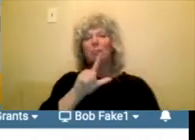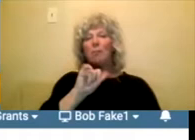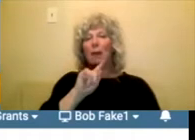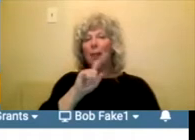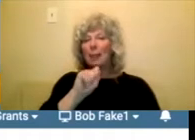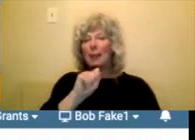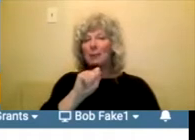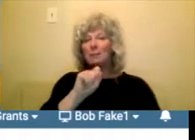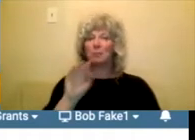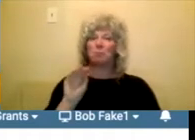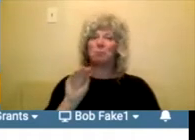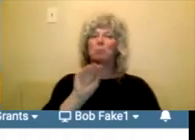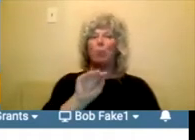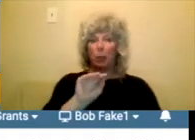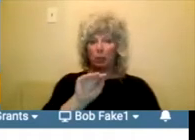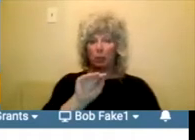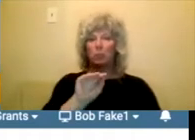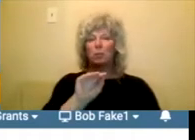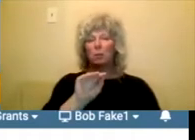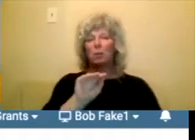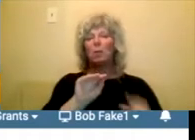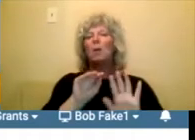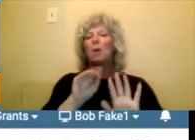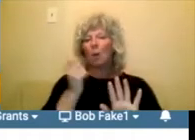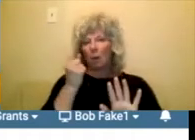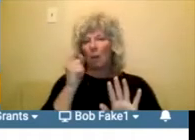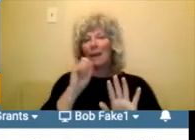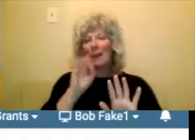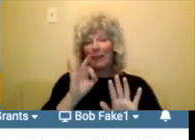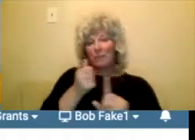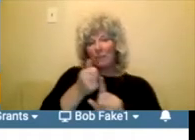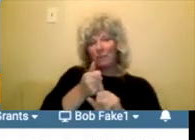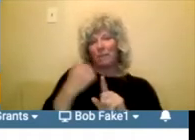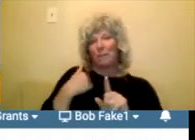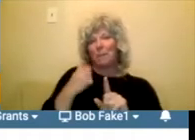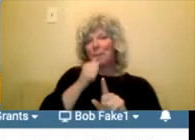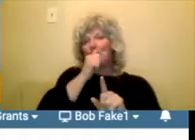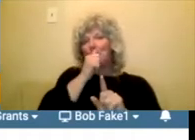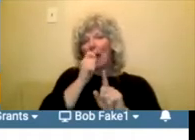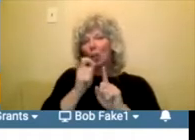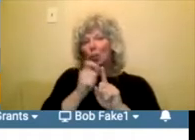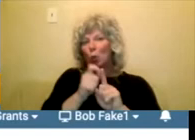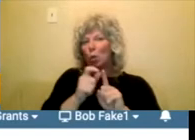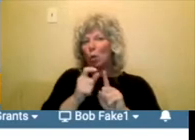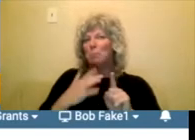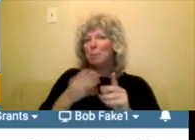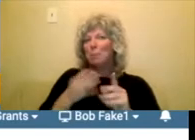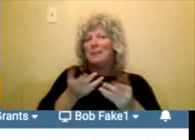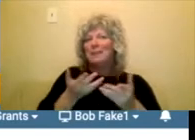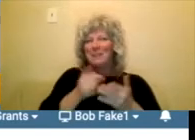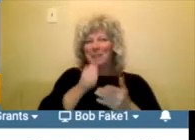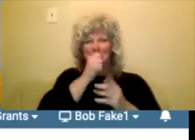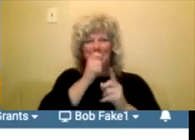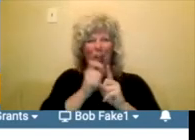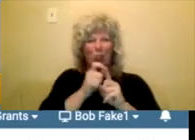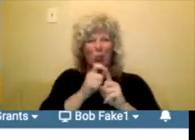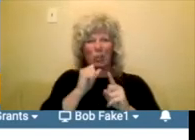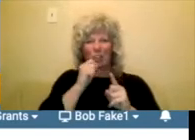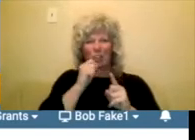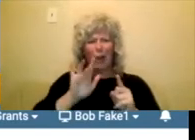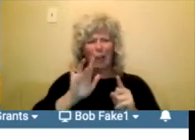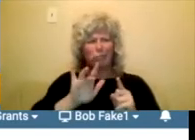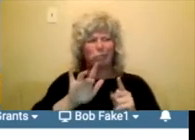if they're password protected to, um, to supply us with a password, um, for that.